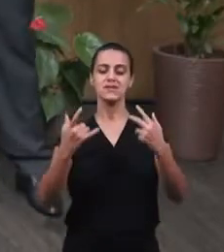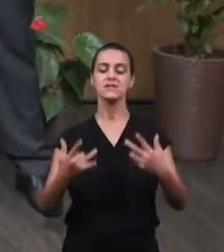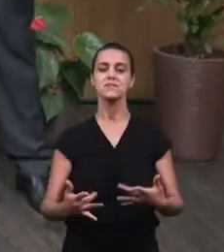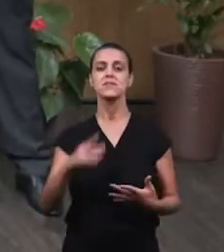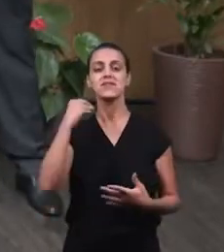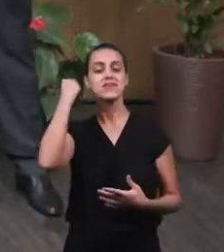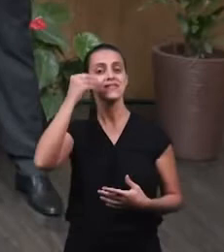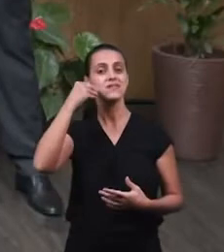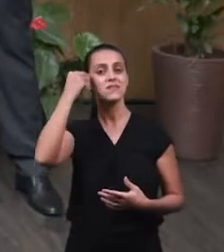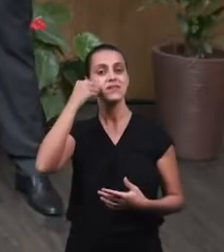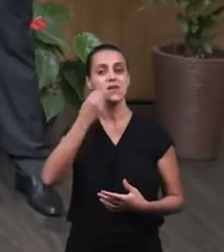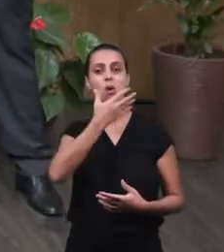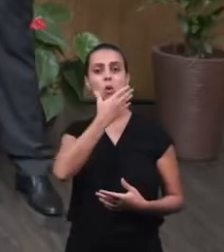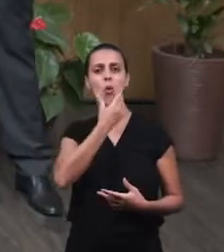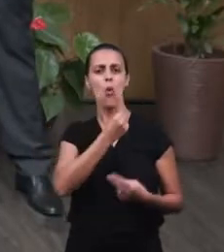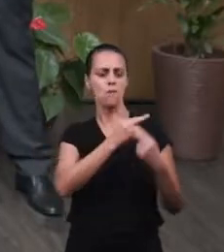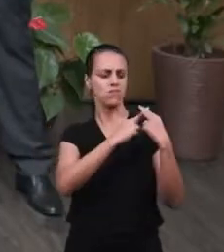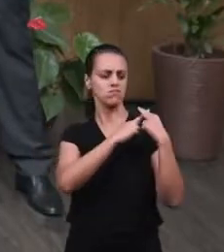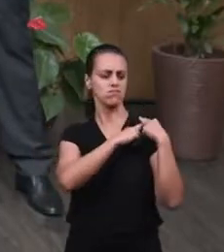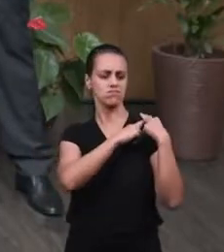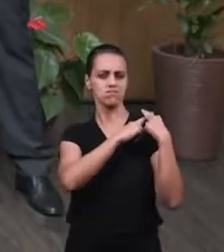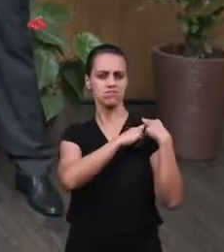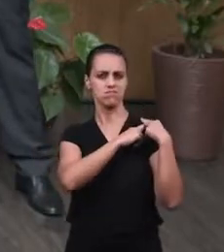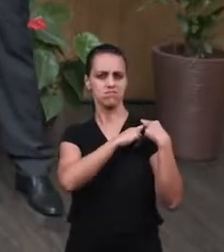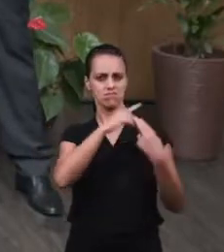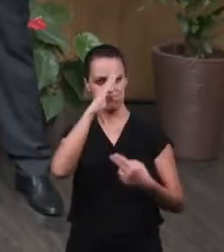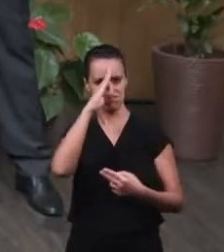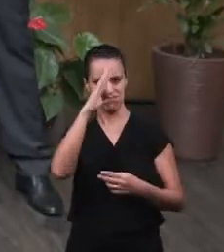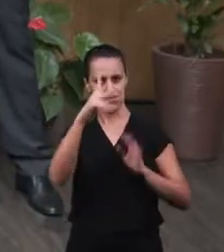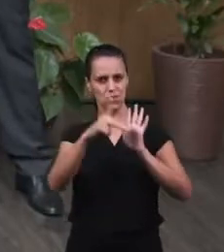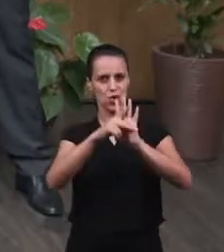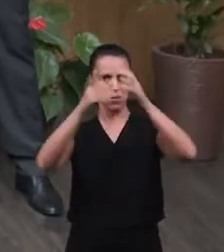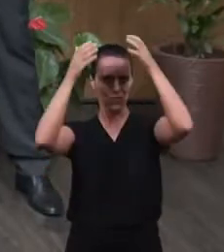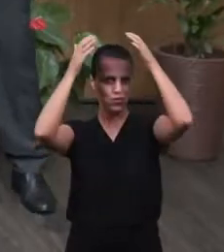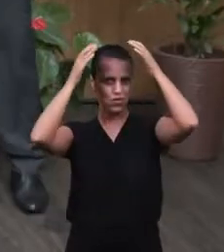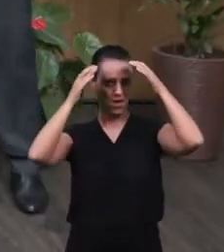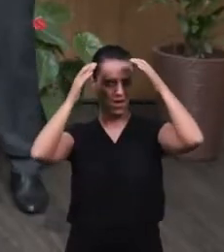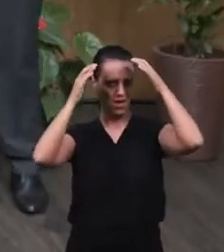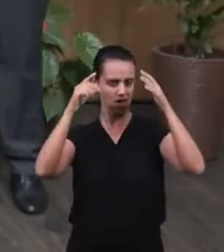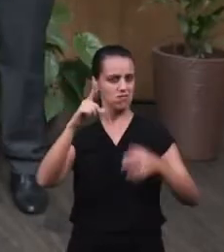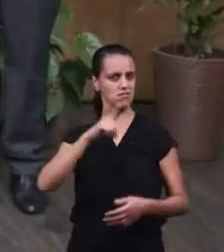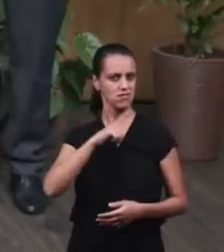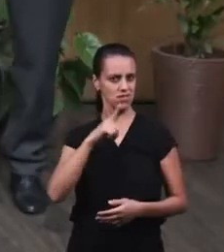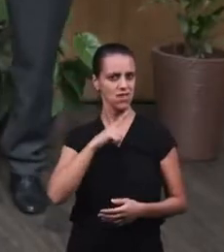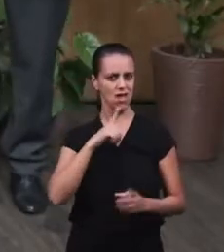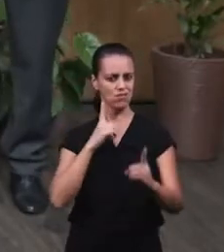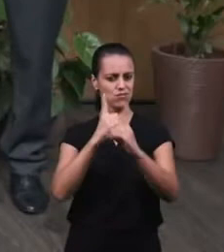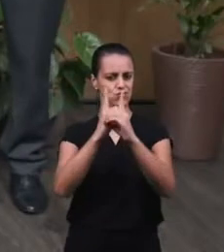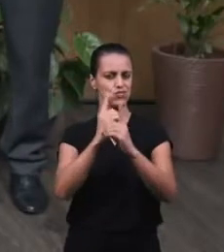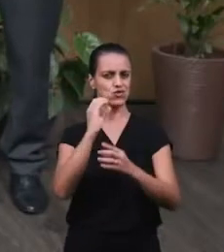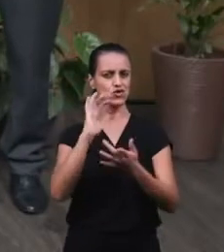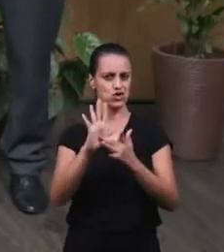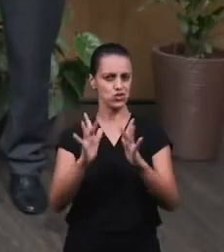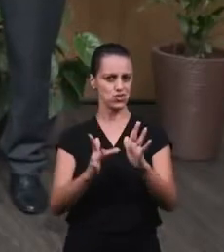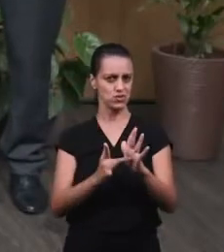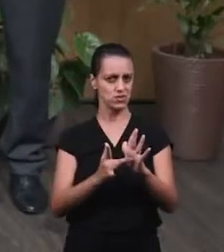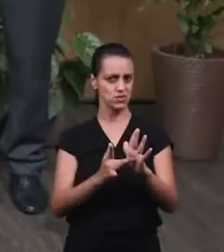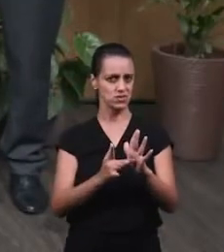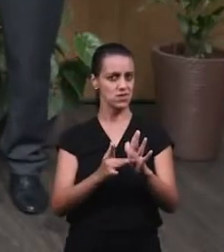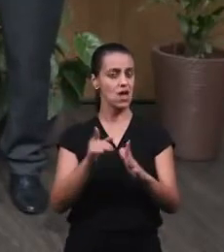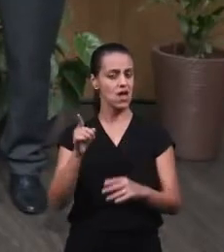about the experience of a nobleman from the king hat with the Lord Jesus. This man